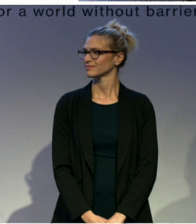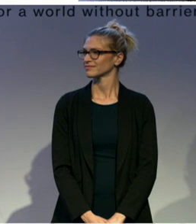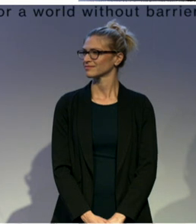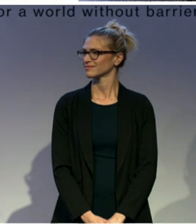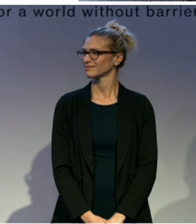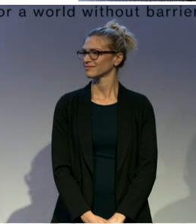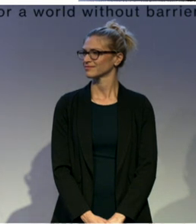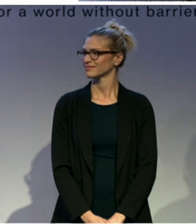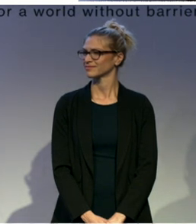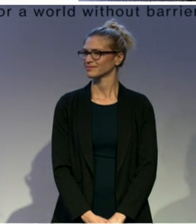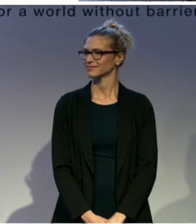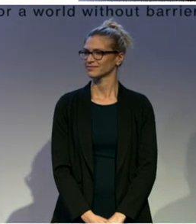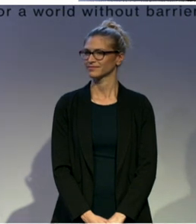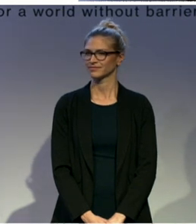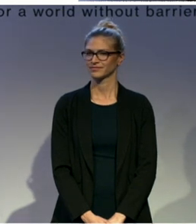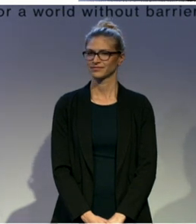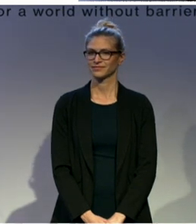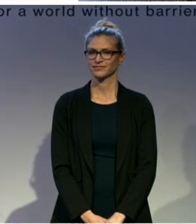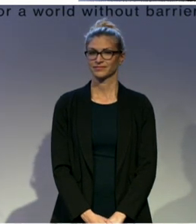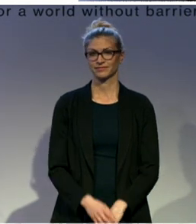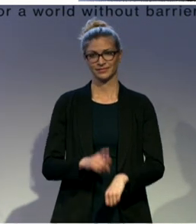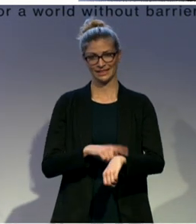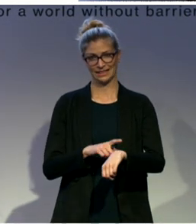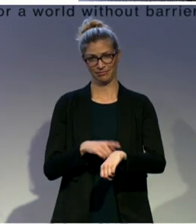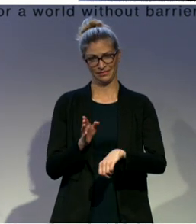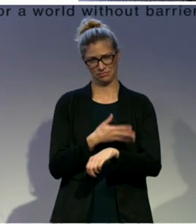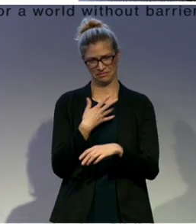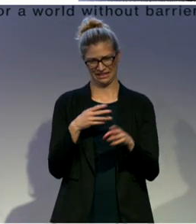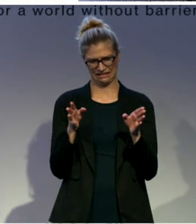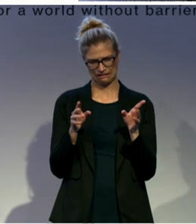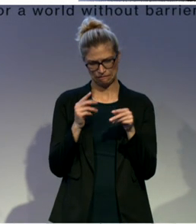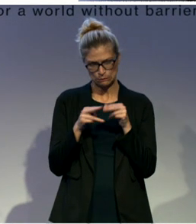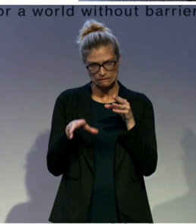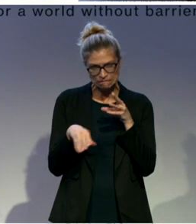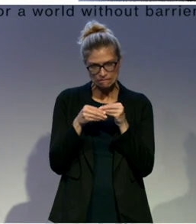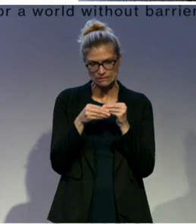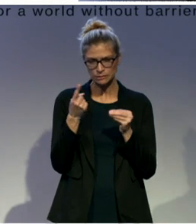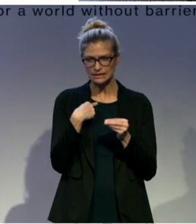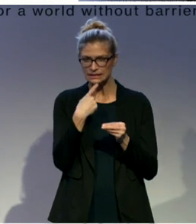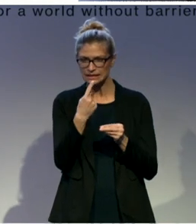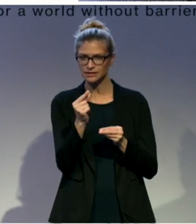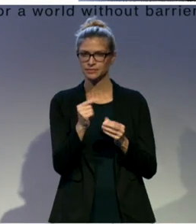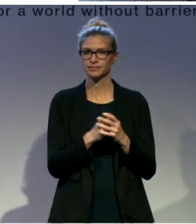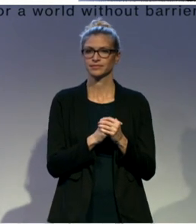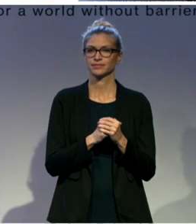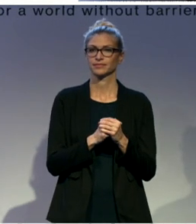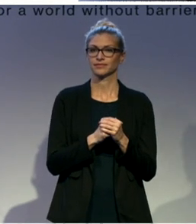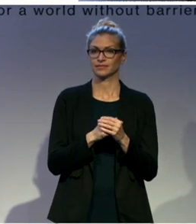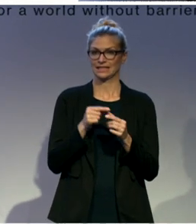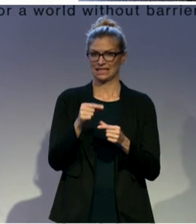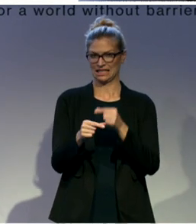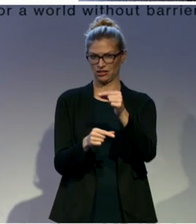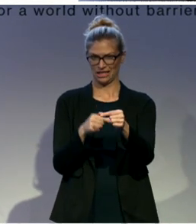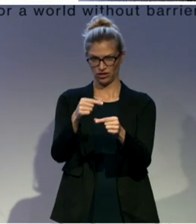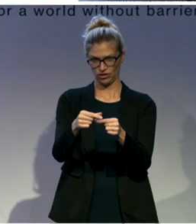So our time is out, but if we can just have a minute to wrap up. Having strategic partnerships is really important, and we appreciate the